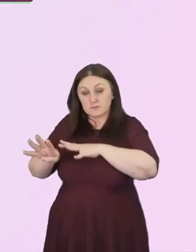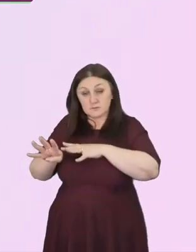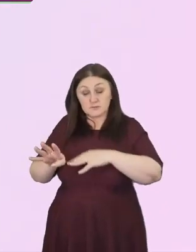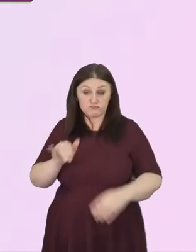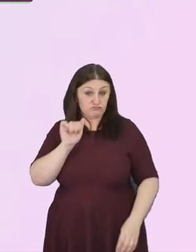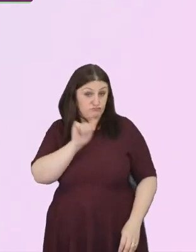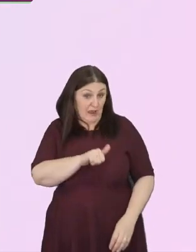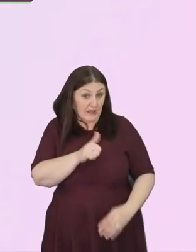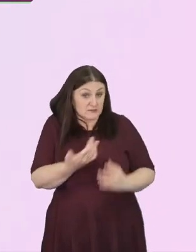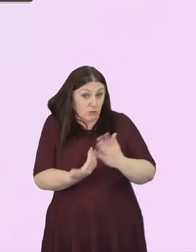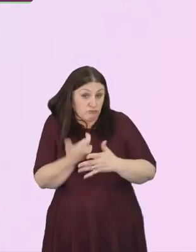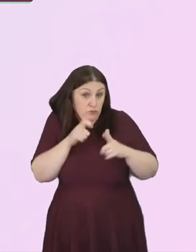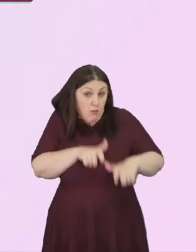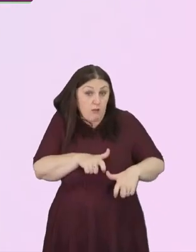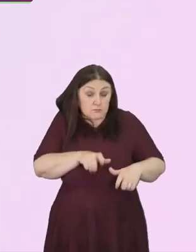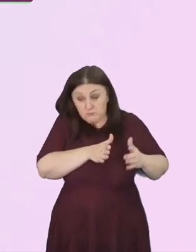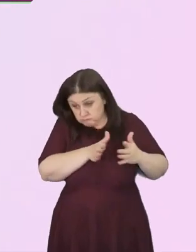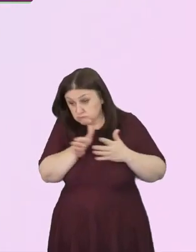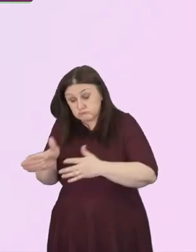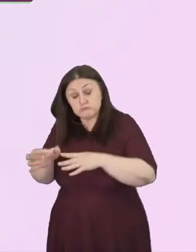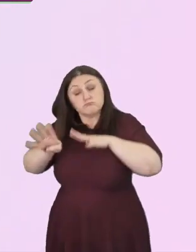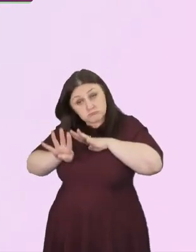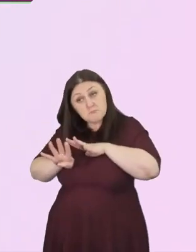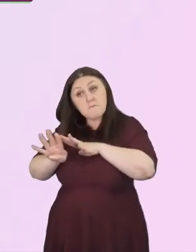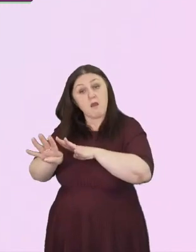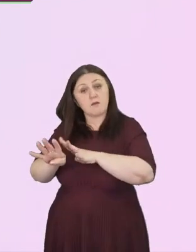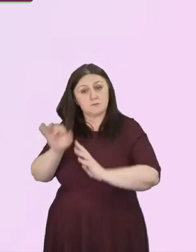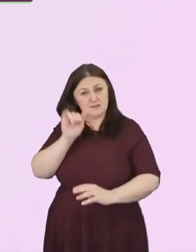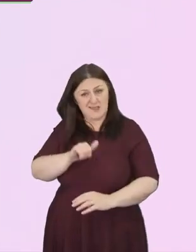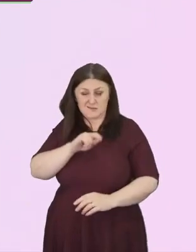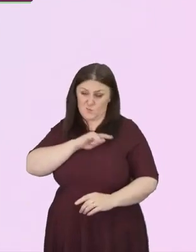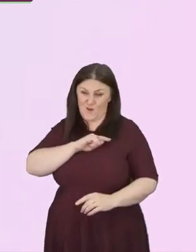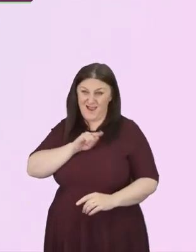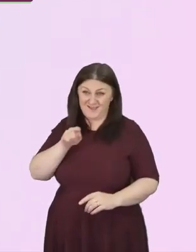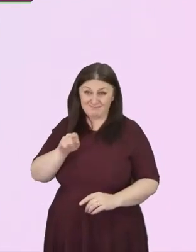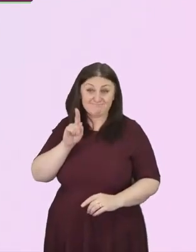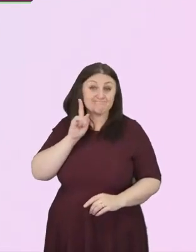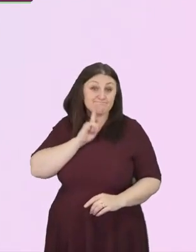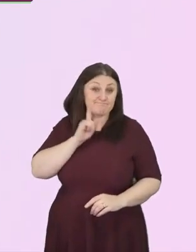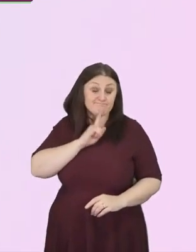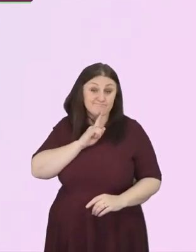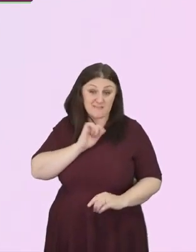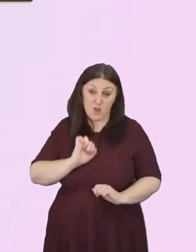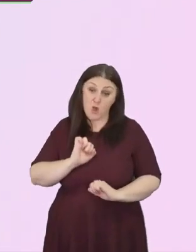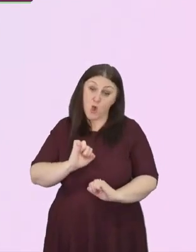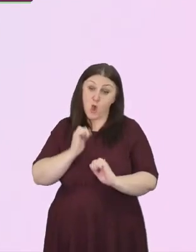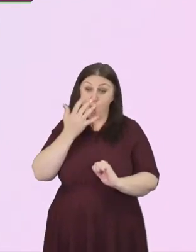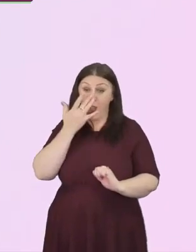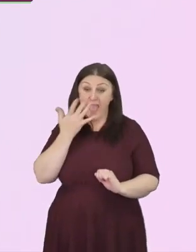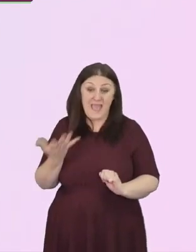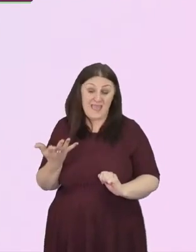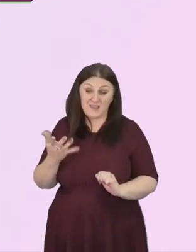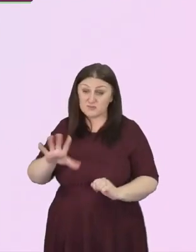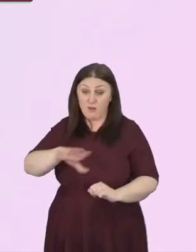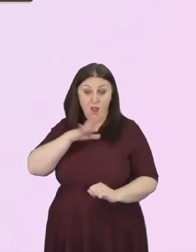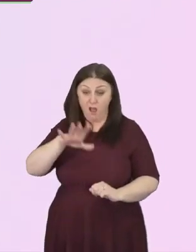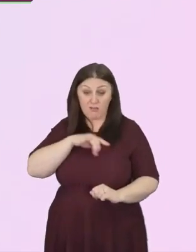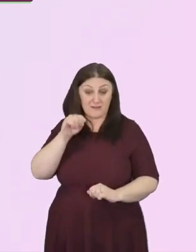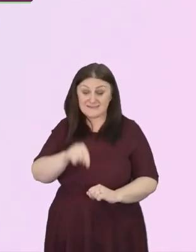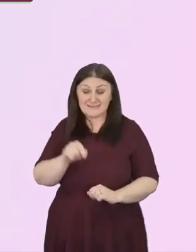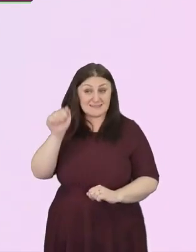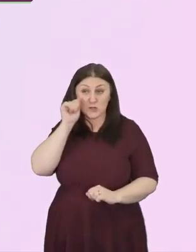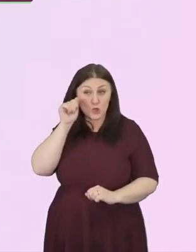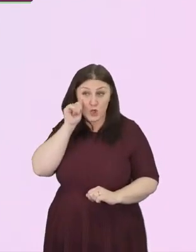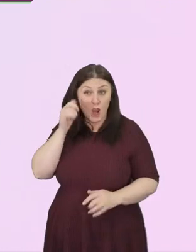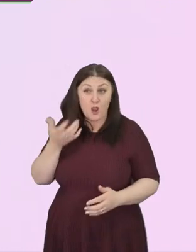that is because, even at her age, already she knows what a